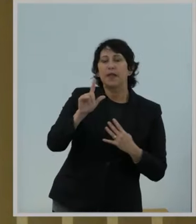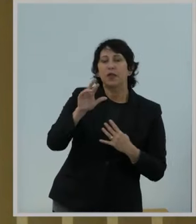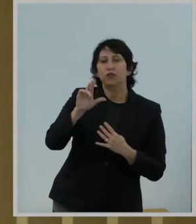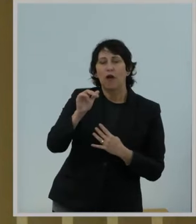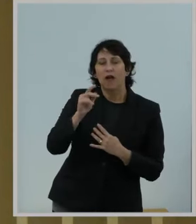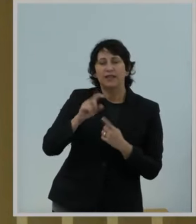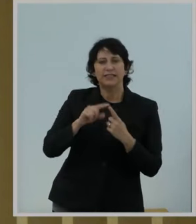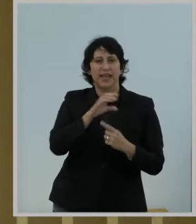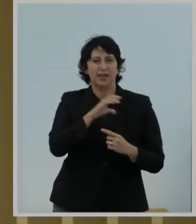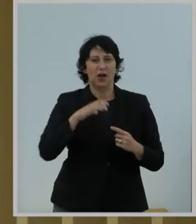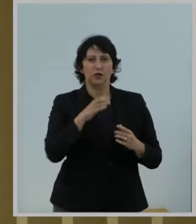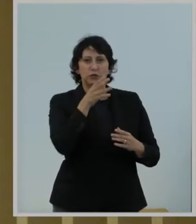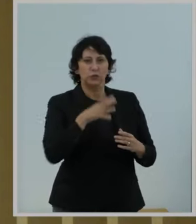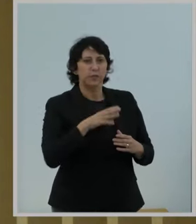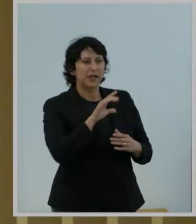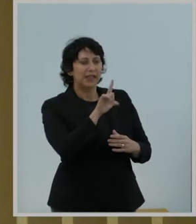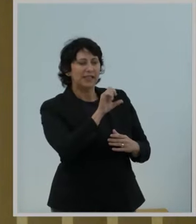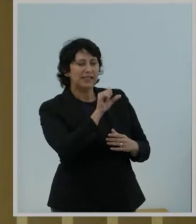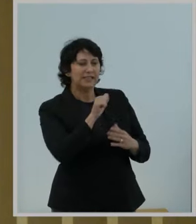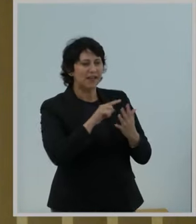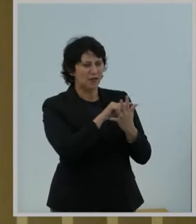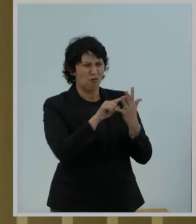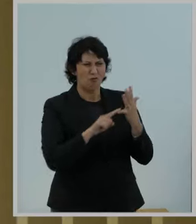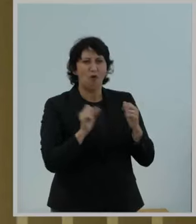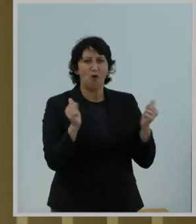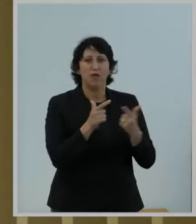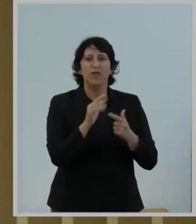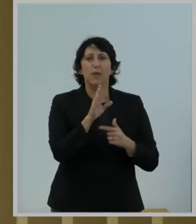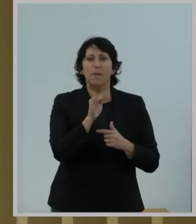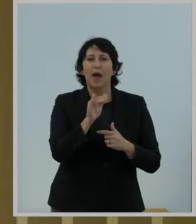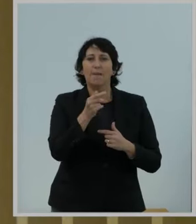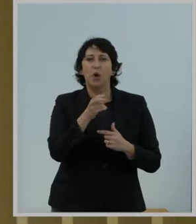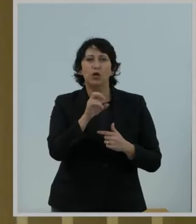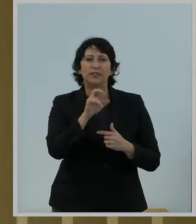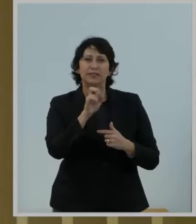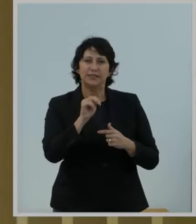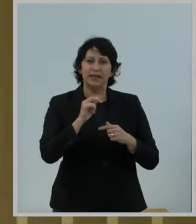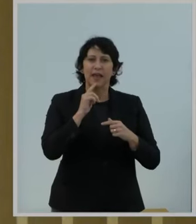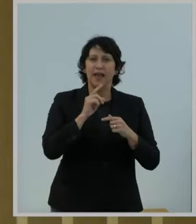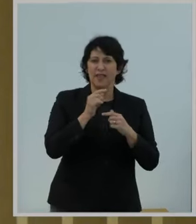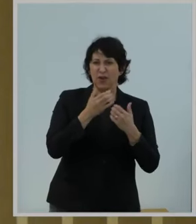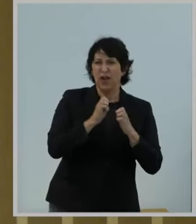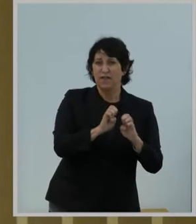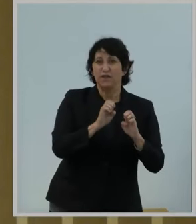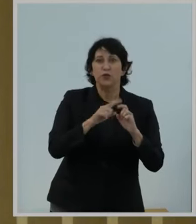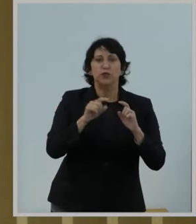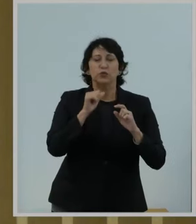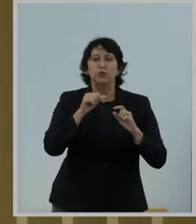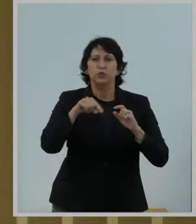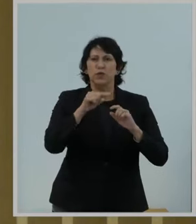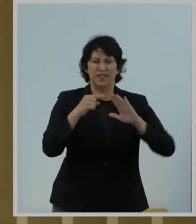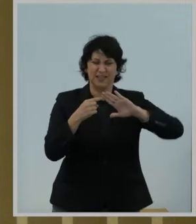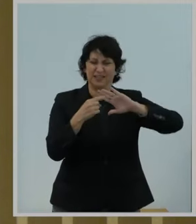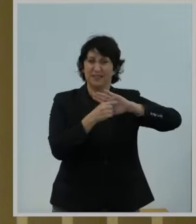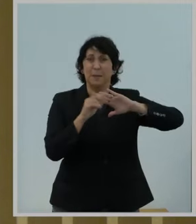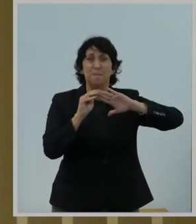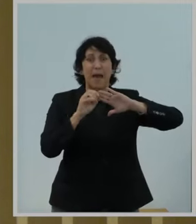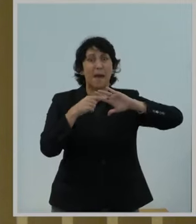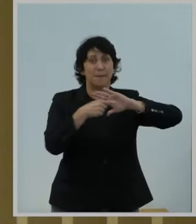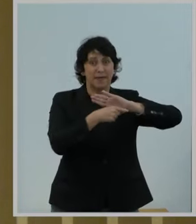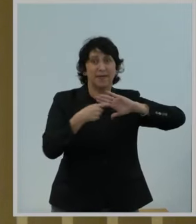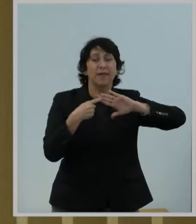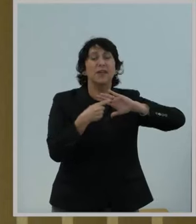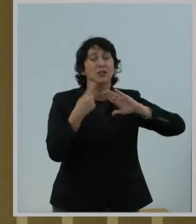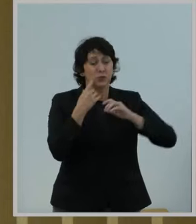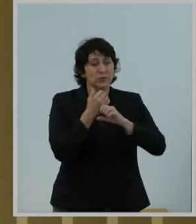Congresswoman Lisa Blunt Rochester on their bipartisan effort in passing the Data Mapping to Save Moms Lives Act. Thank you as